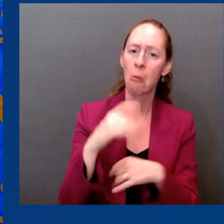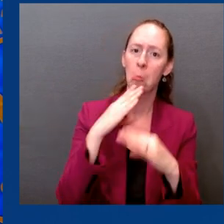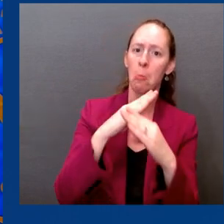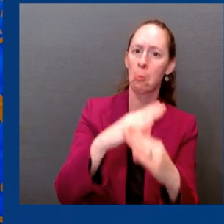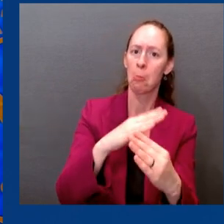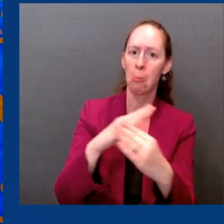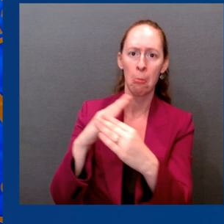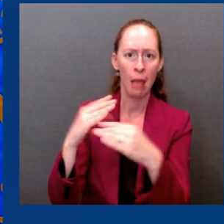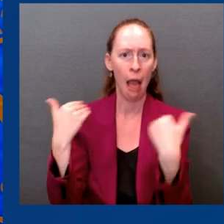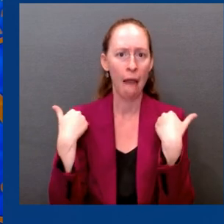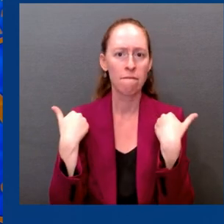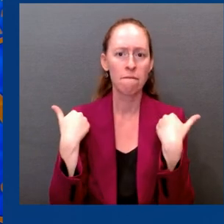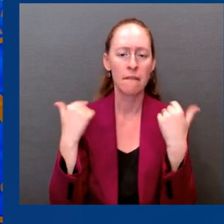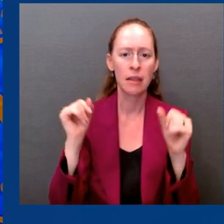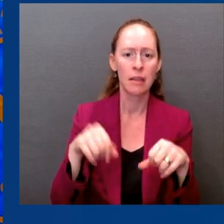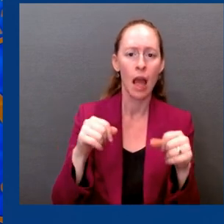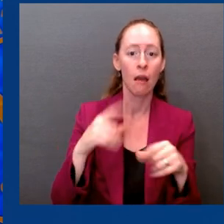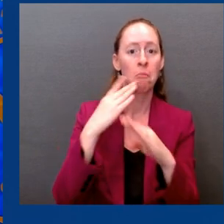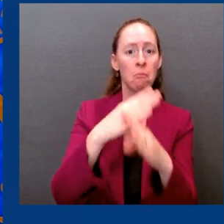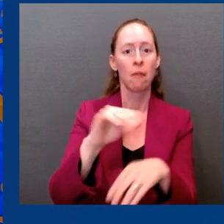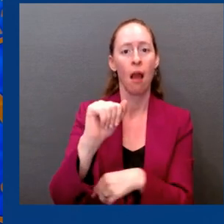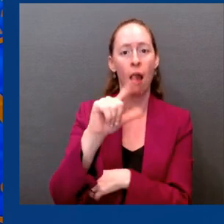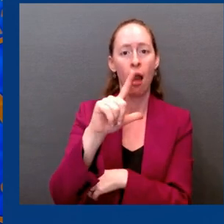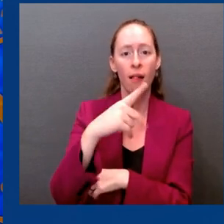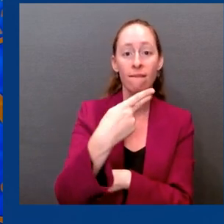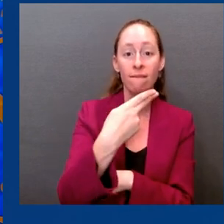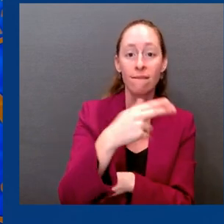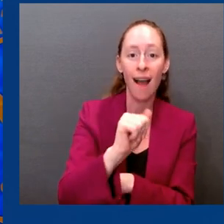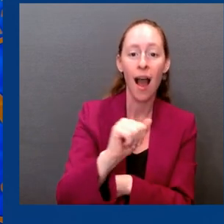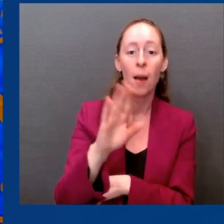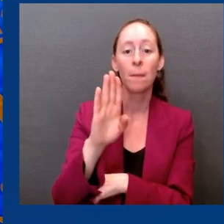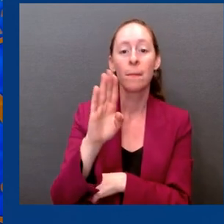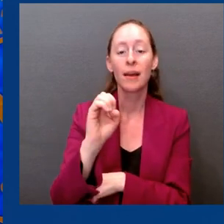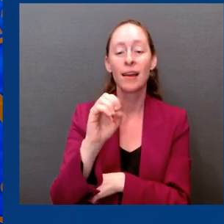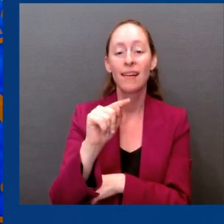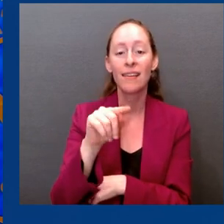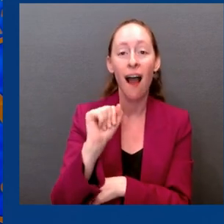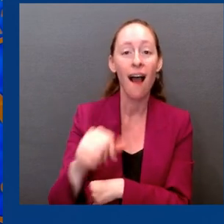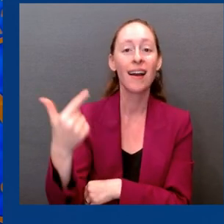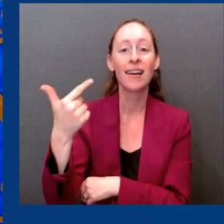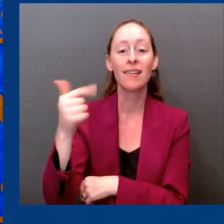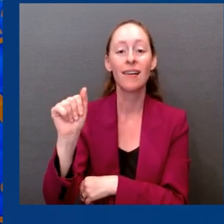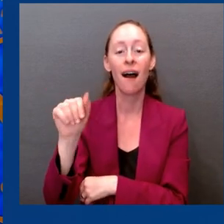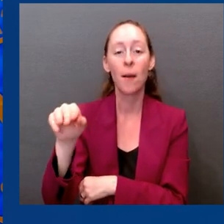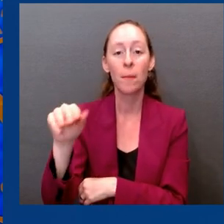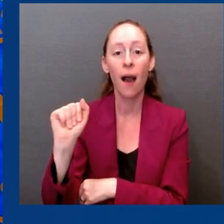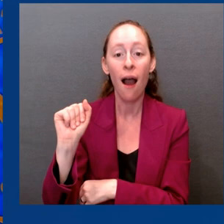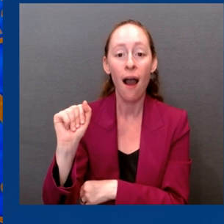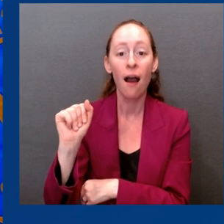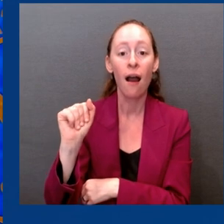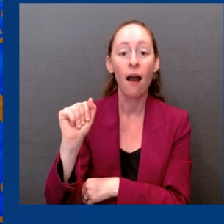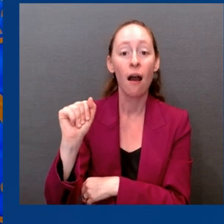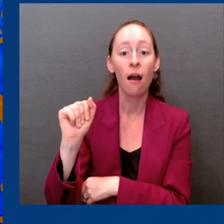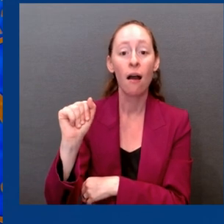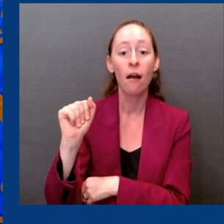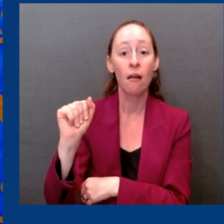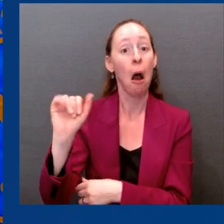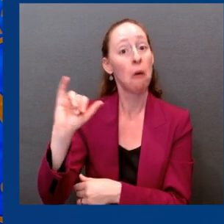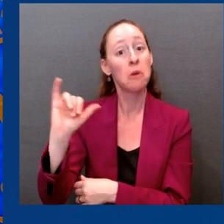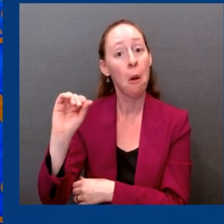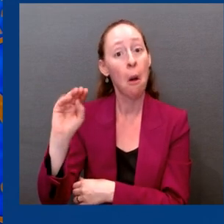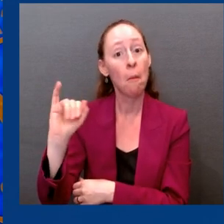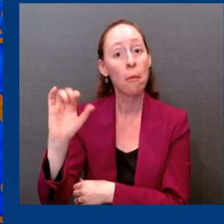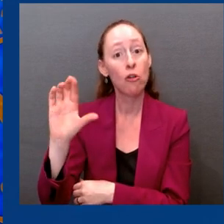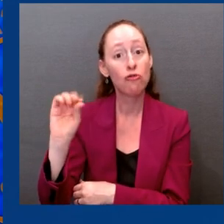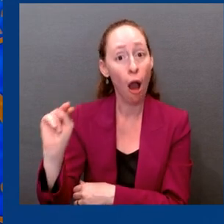Omicron. So we don't want to deprive the population of getting that broad coverage at the same time as we give them the